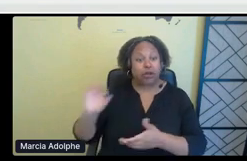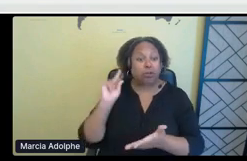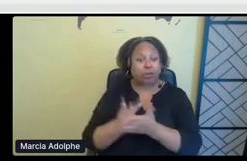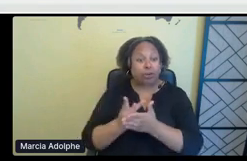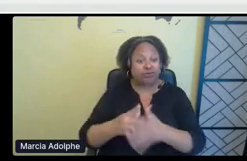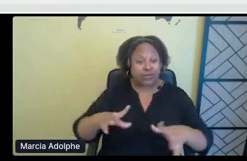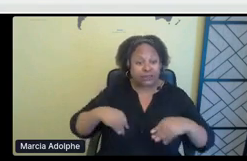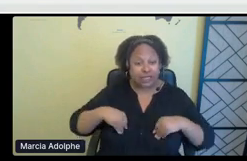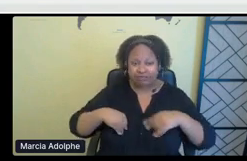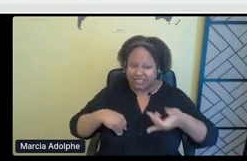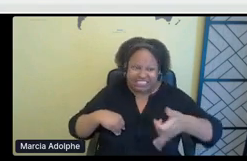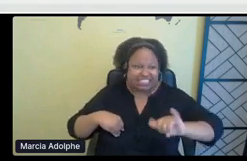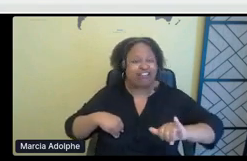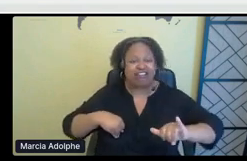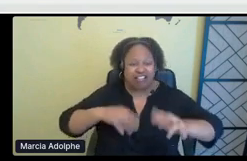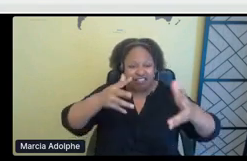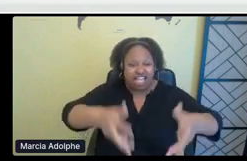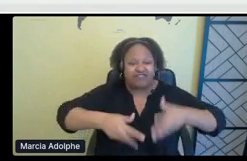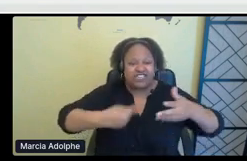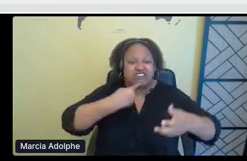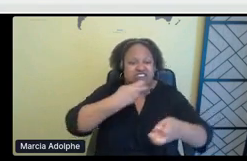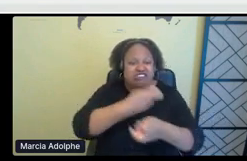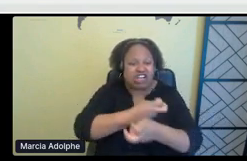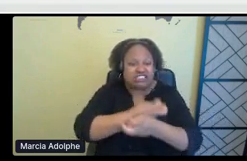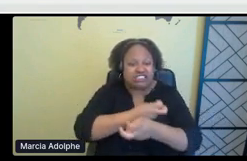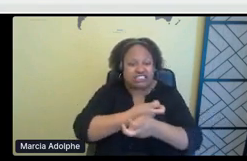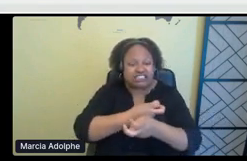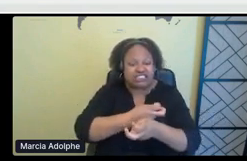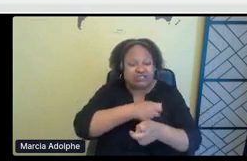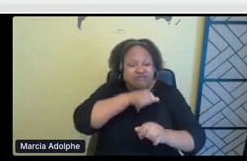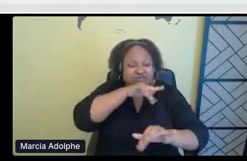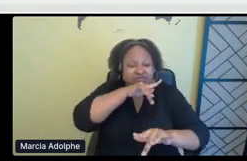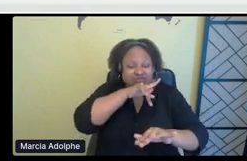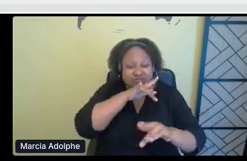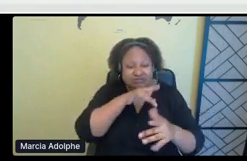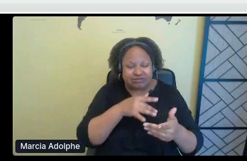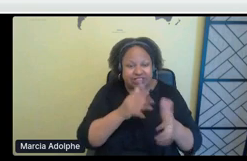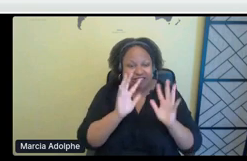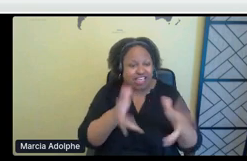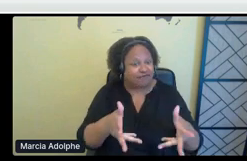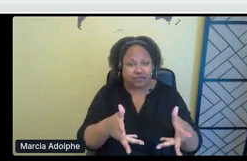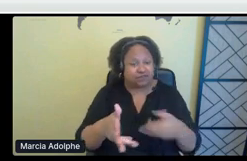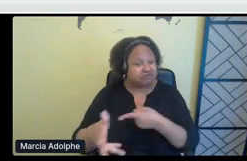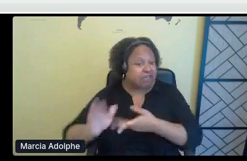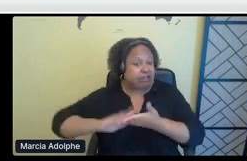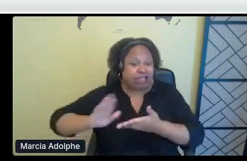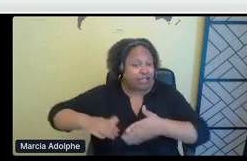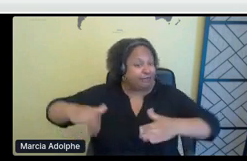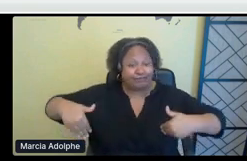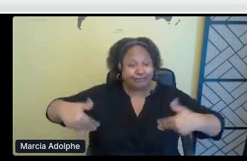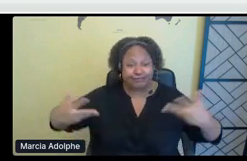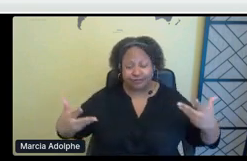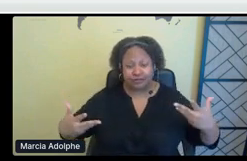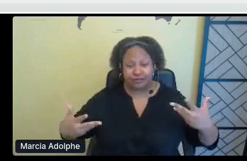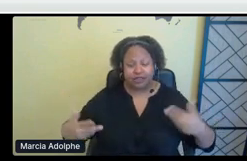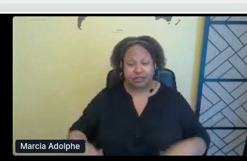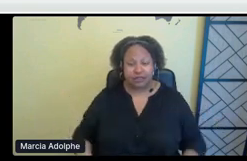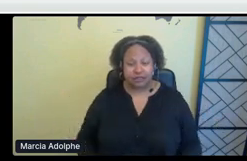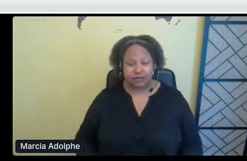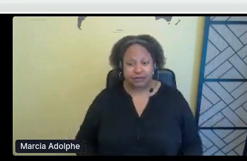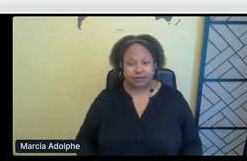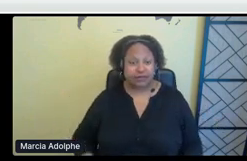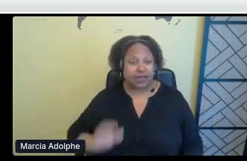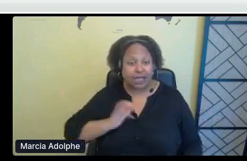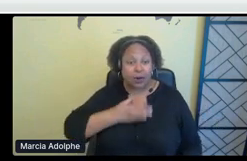is now still in our territory, just toxic, um, toxicity left into, um, our